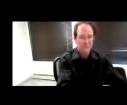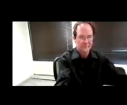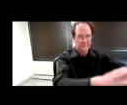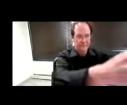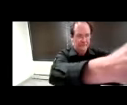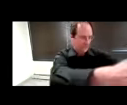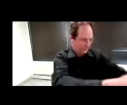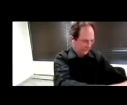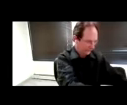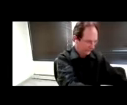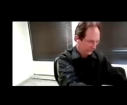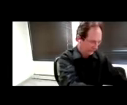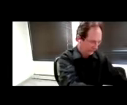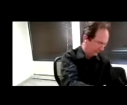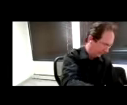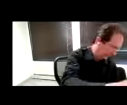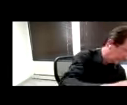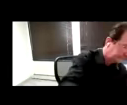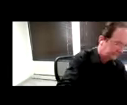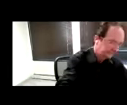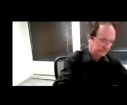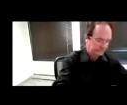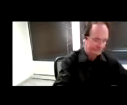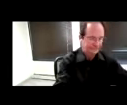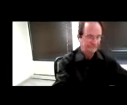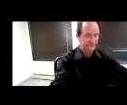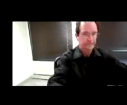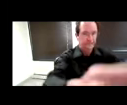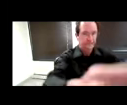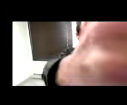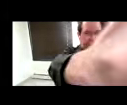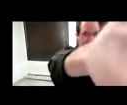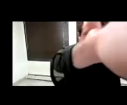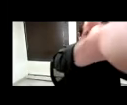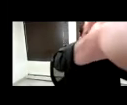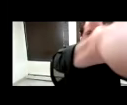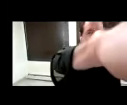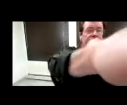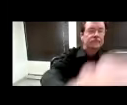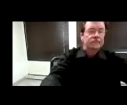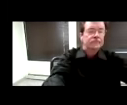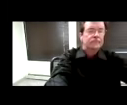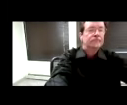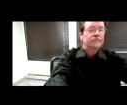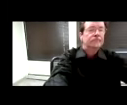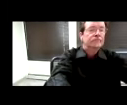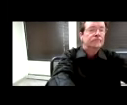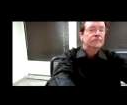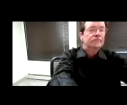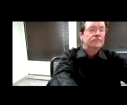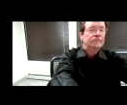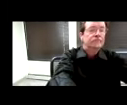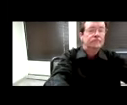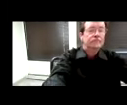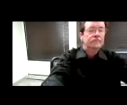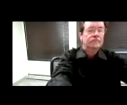And also, we have a lot of instructional recorded webinars and Zoom meetings that we've provided